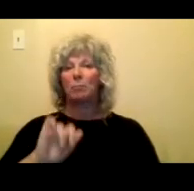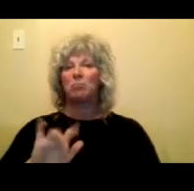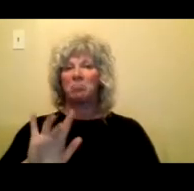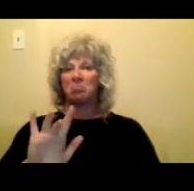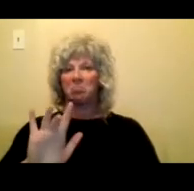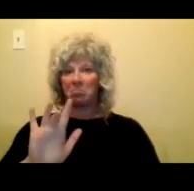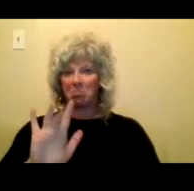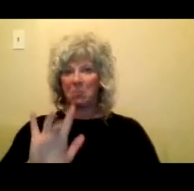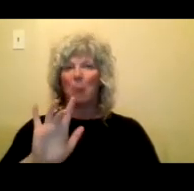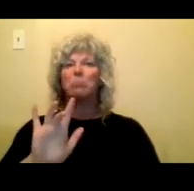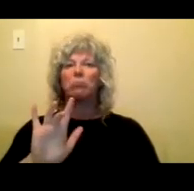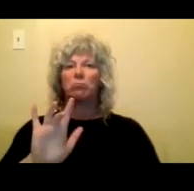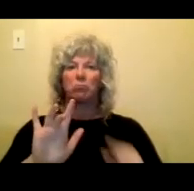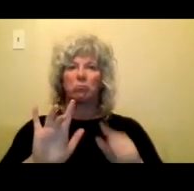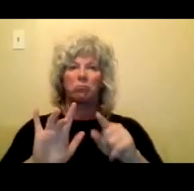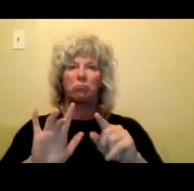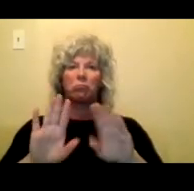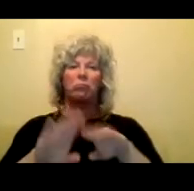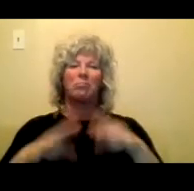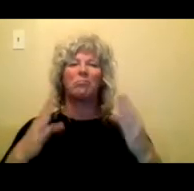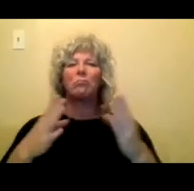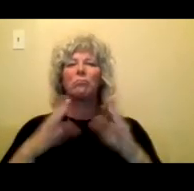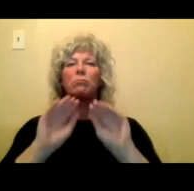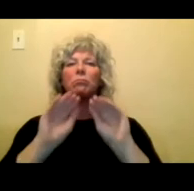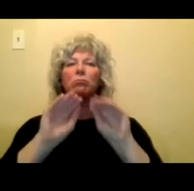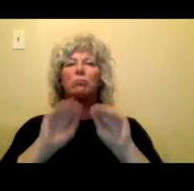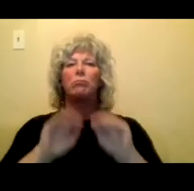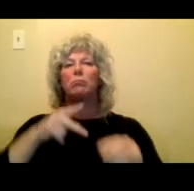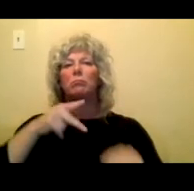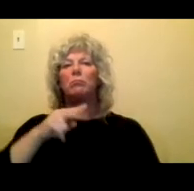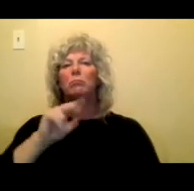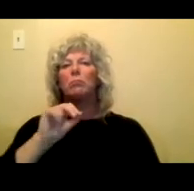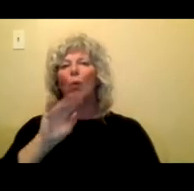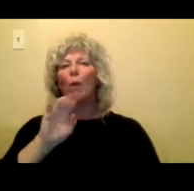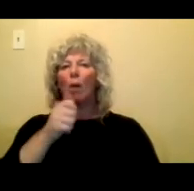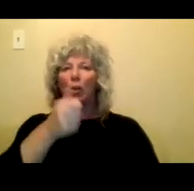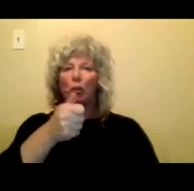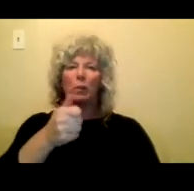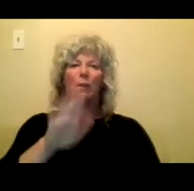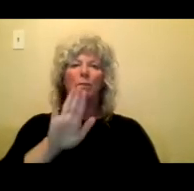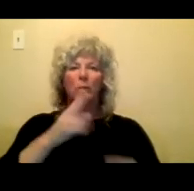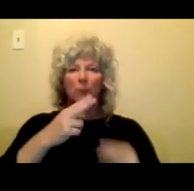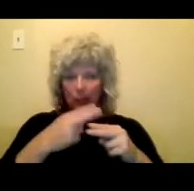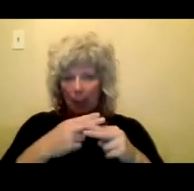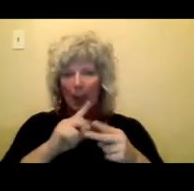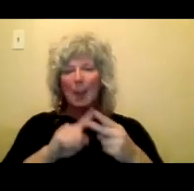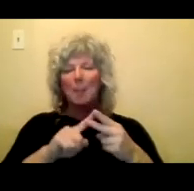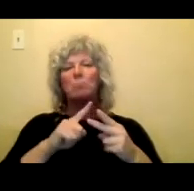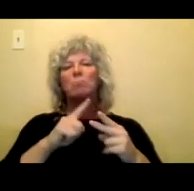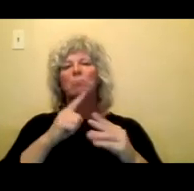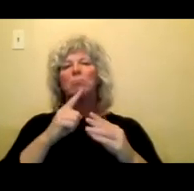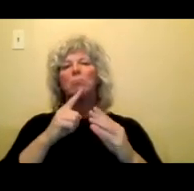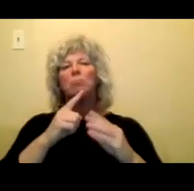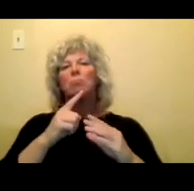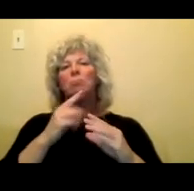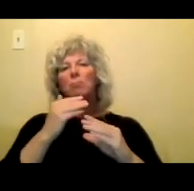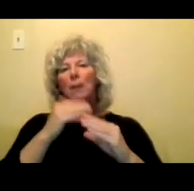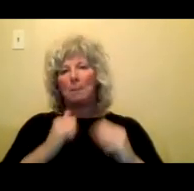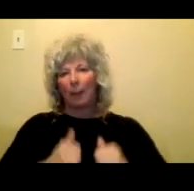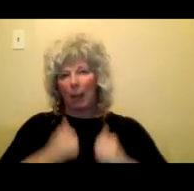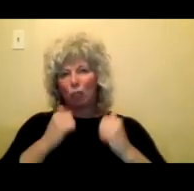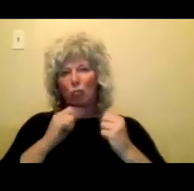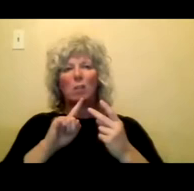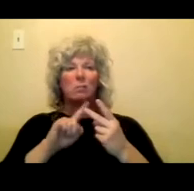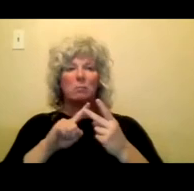yourself. You know, it will require your name, your email, contact number.